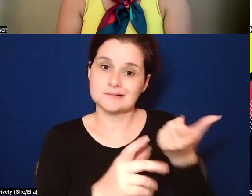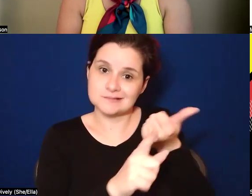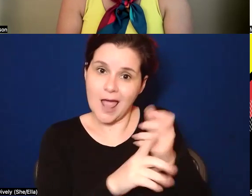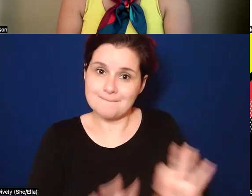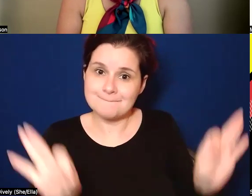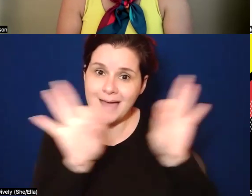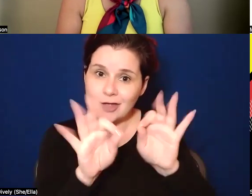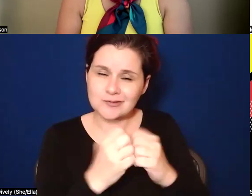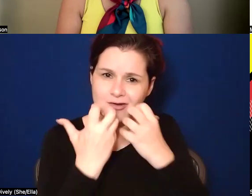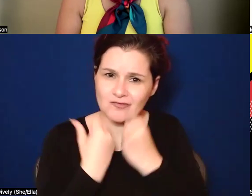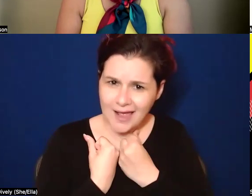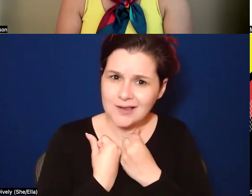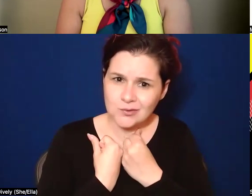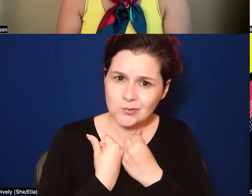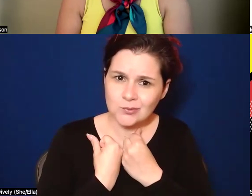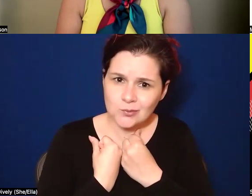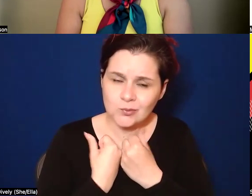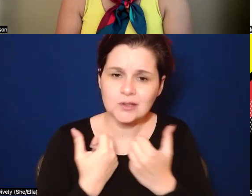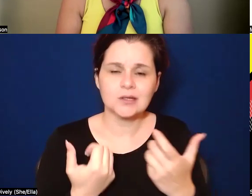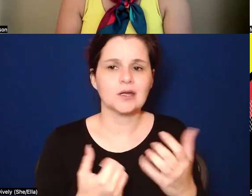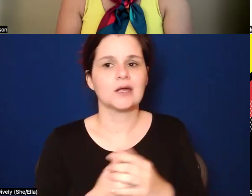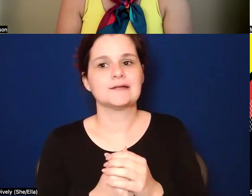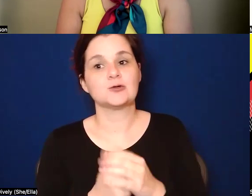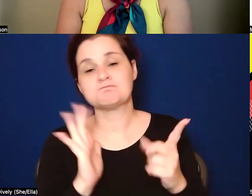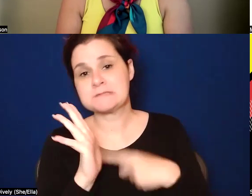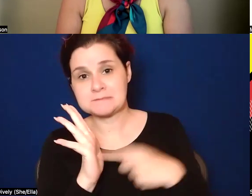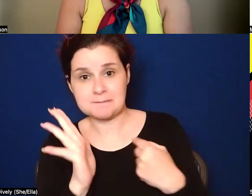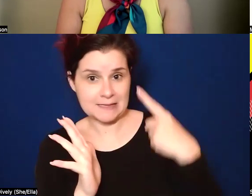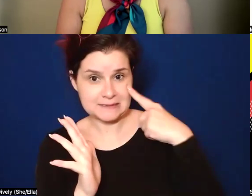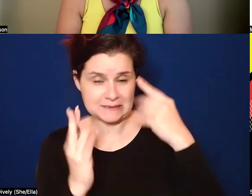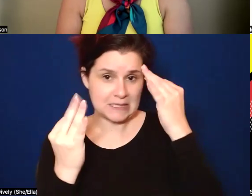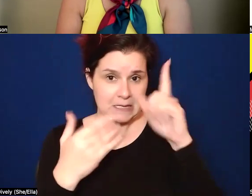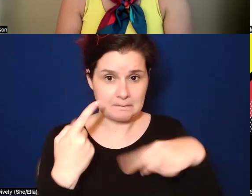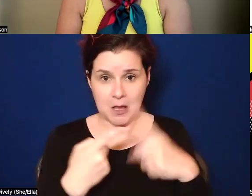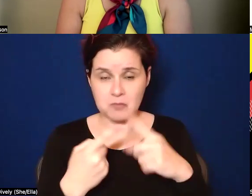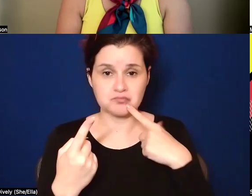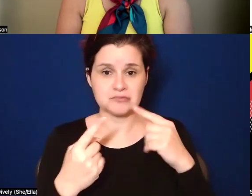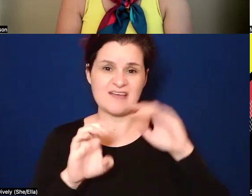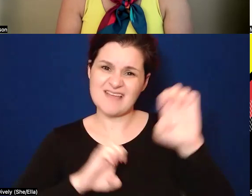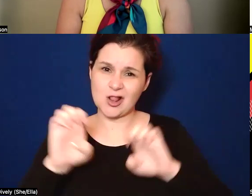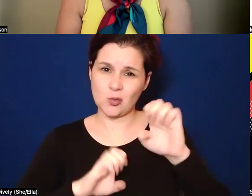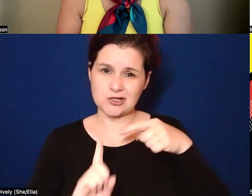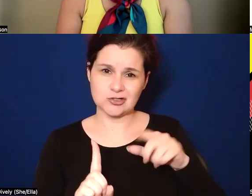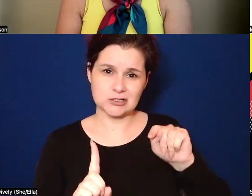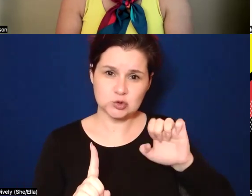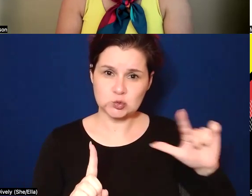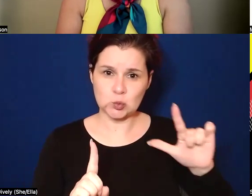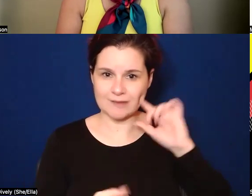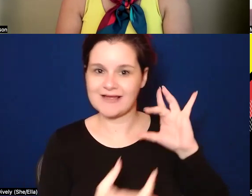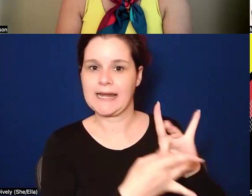and are valued. Right. And so sometimes I think about just that evaluation is a tool of connection